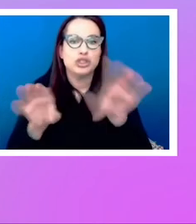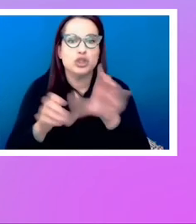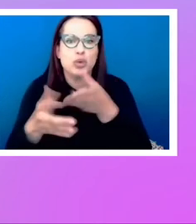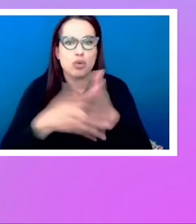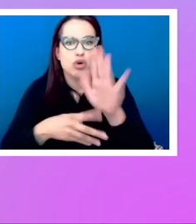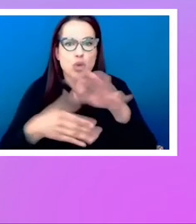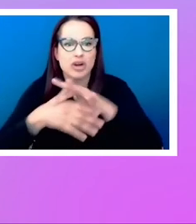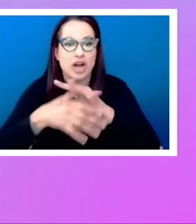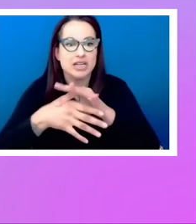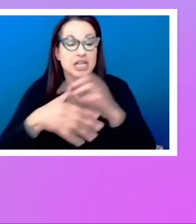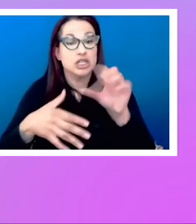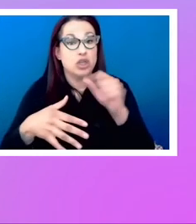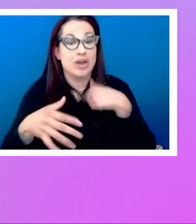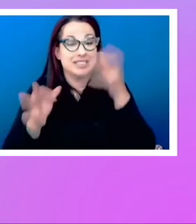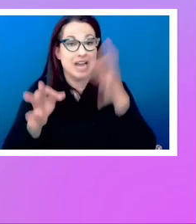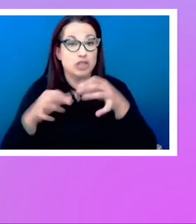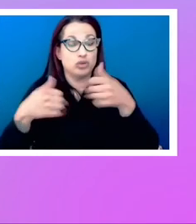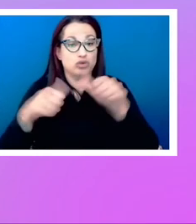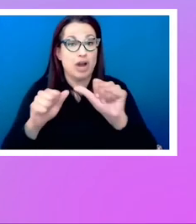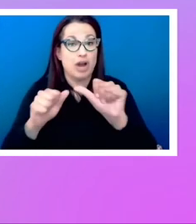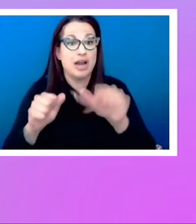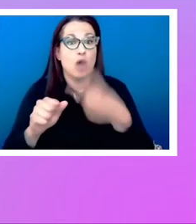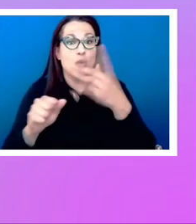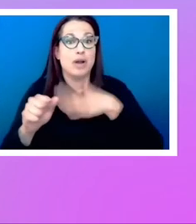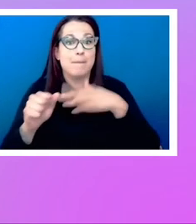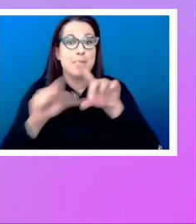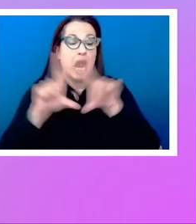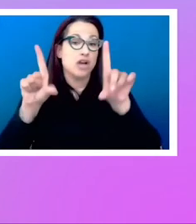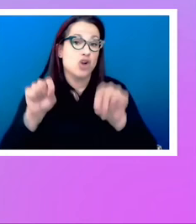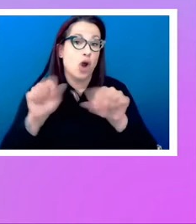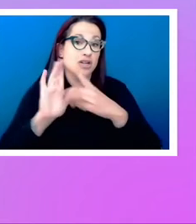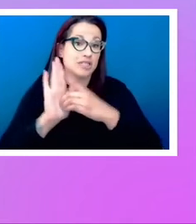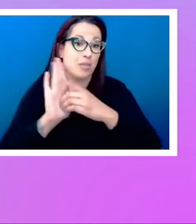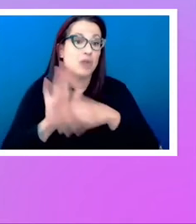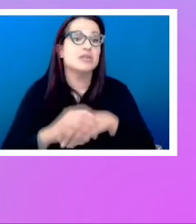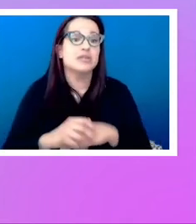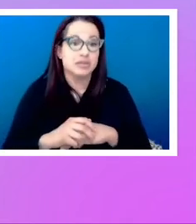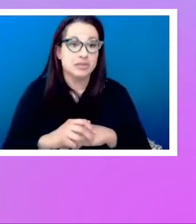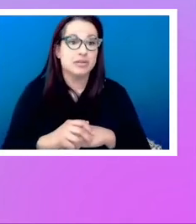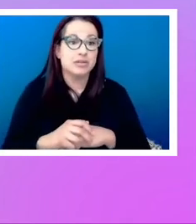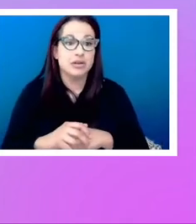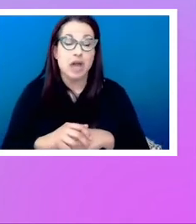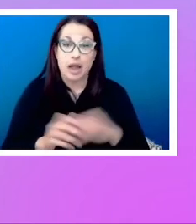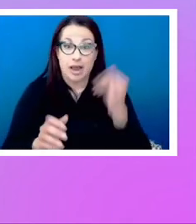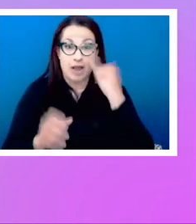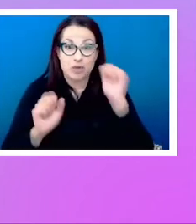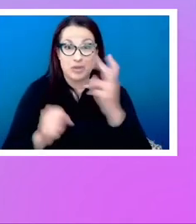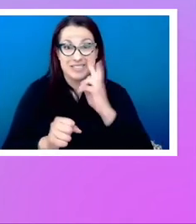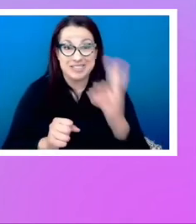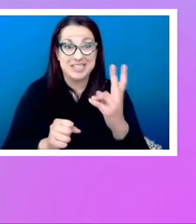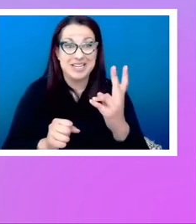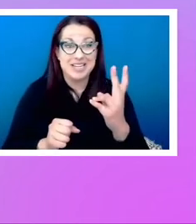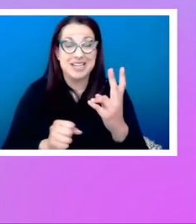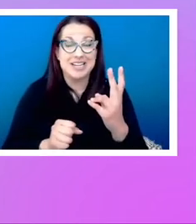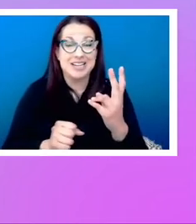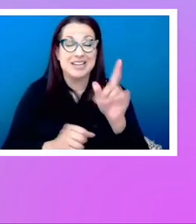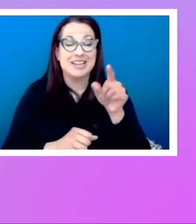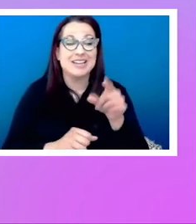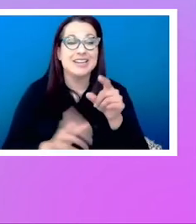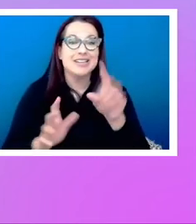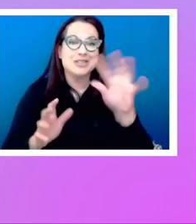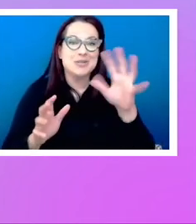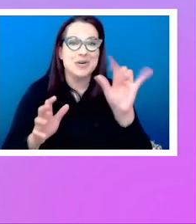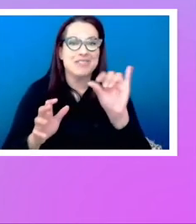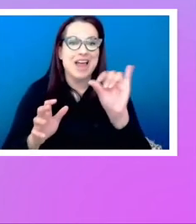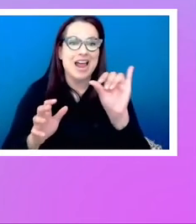tried this out on one of my card demos. And, you know, you can sort of, if you can see that, that slide, the, there's sort of this sort of